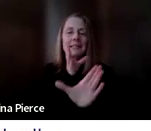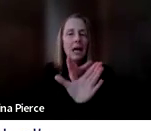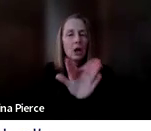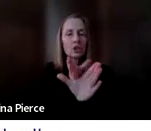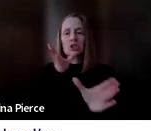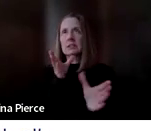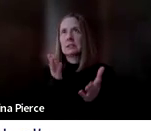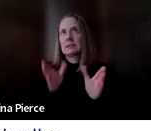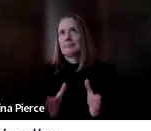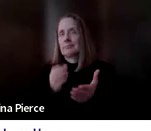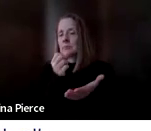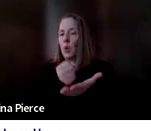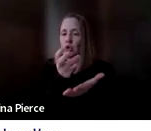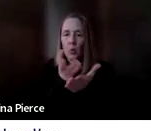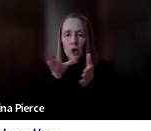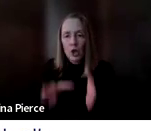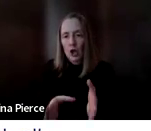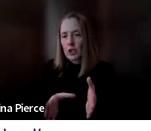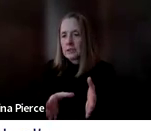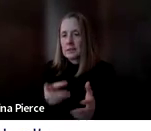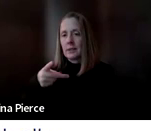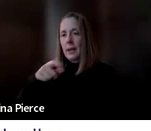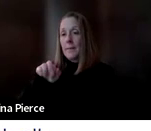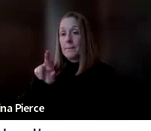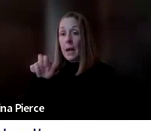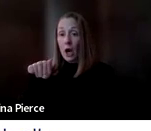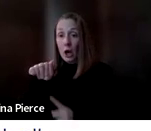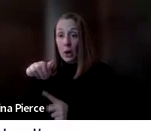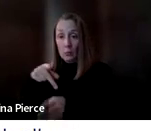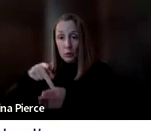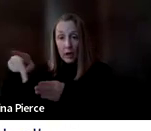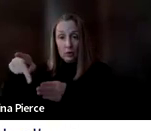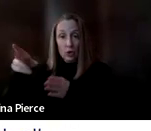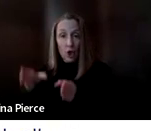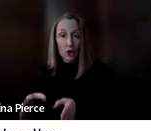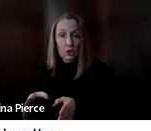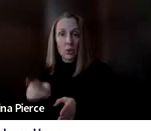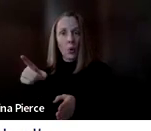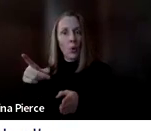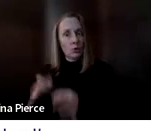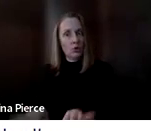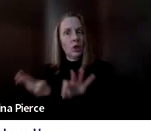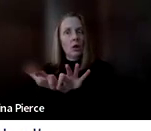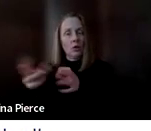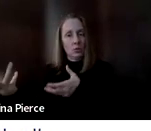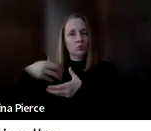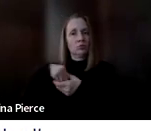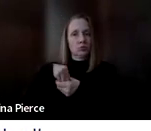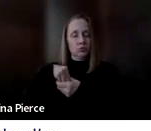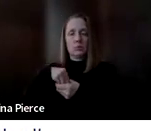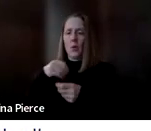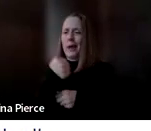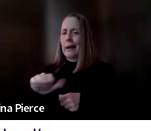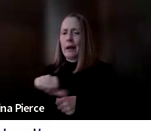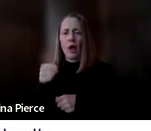social workers, paraprofessionals are often critical members of the team in providing an AAC evaluation in schools. And then the other medical or